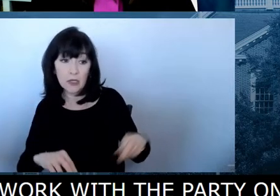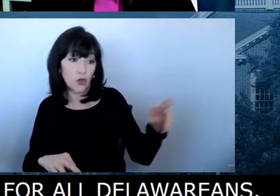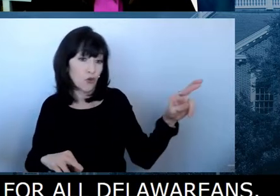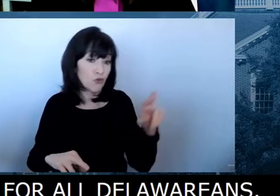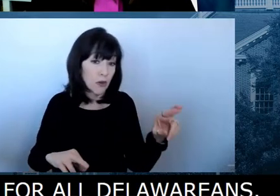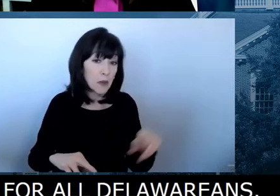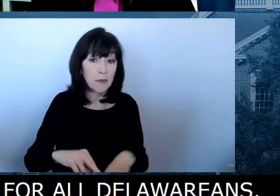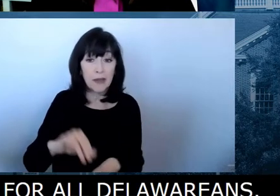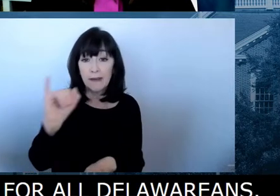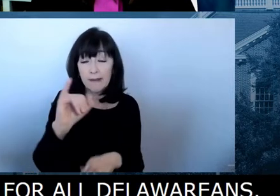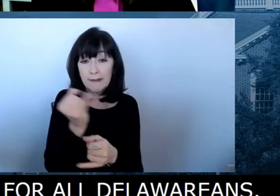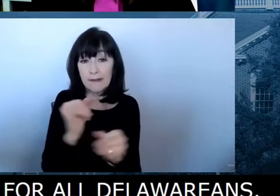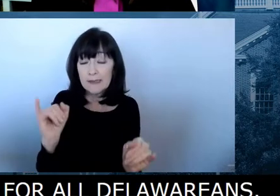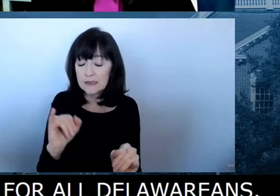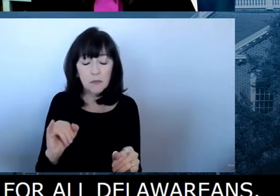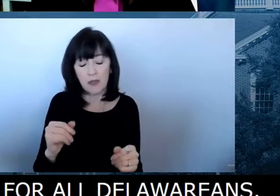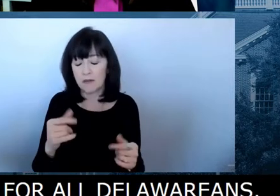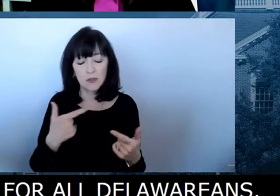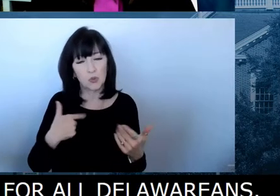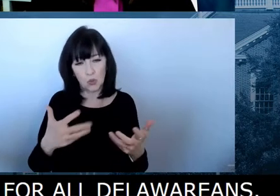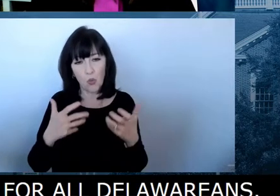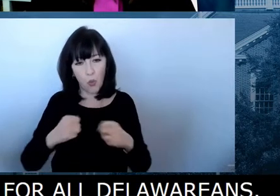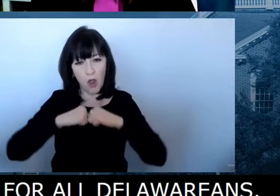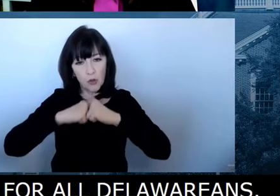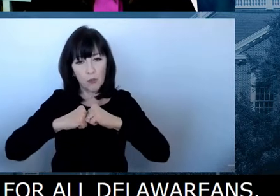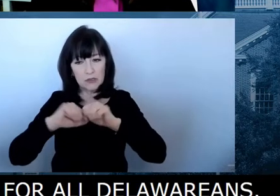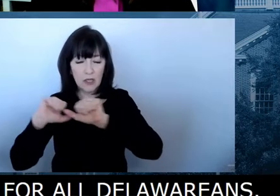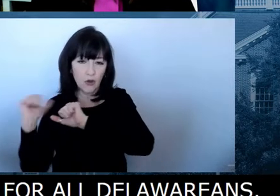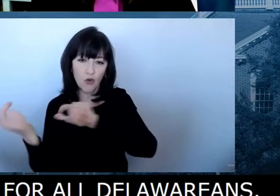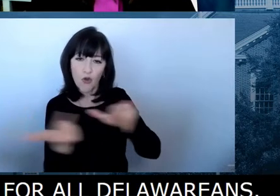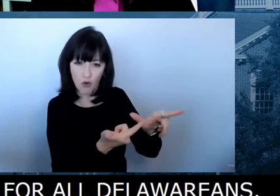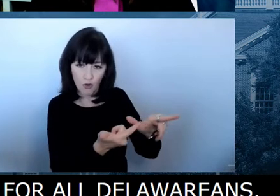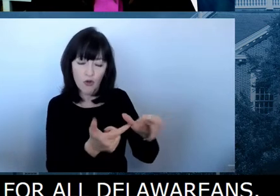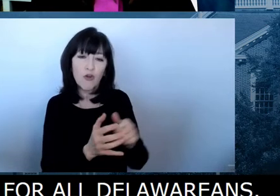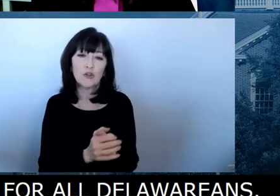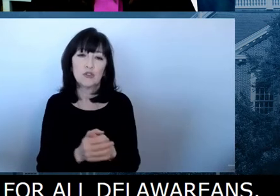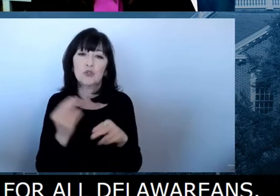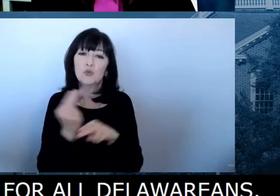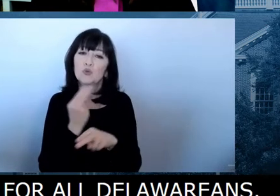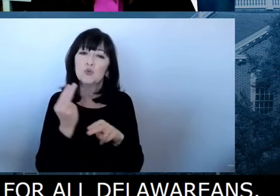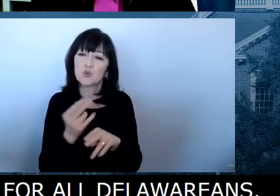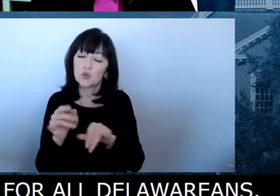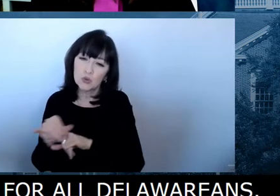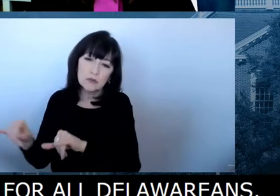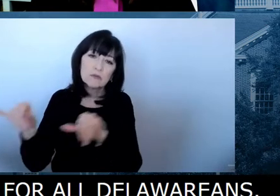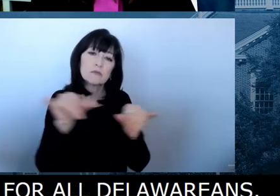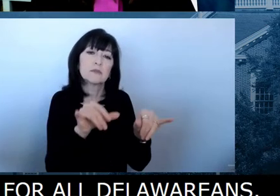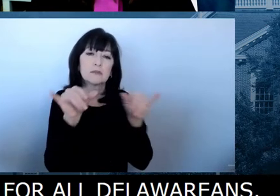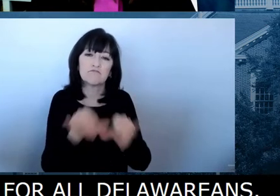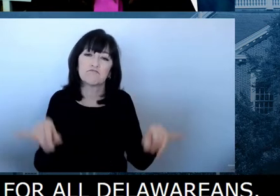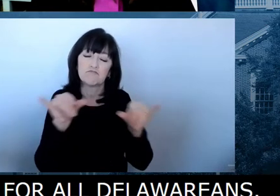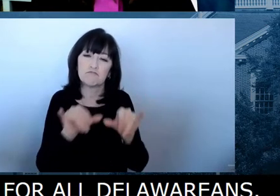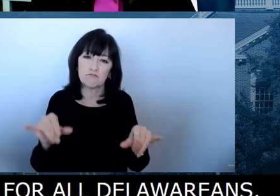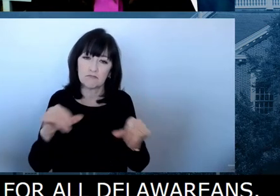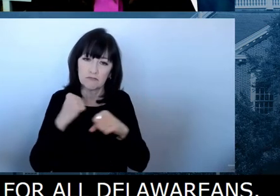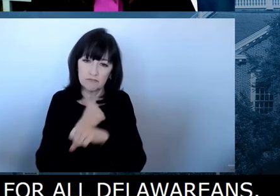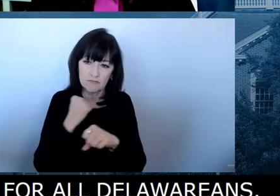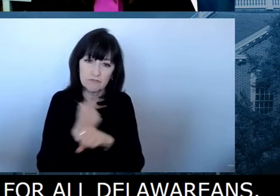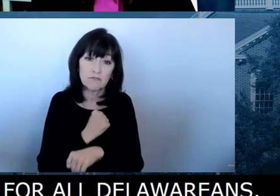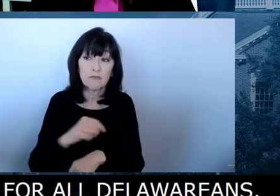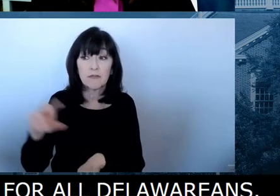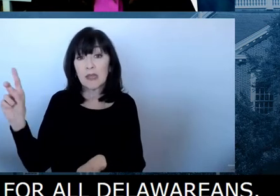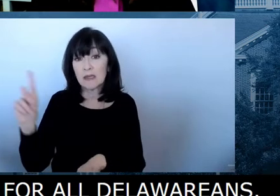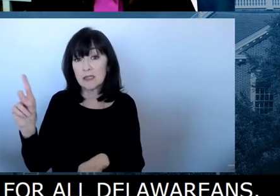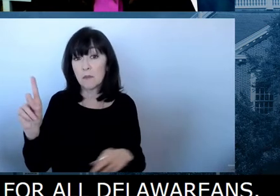and we're trying to protect each and every one use consistent data. I will say that Democrat and Republican governors have worked